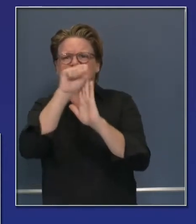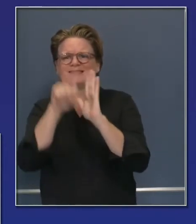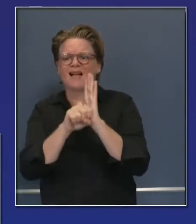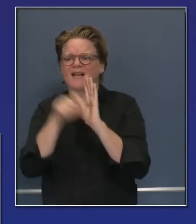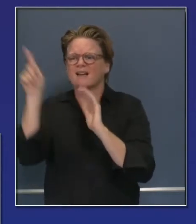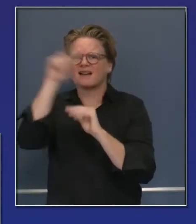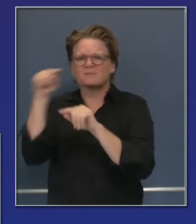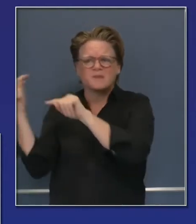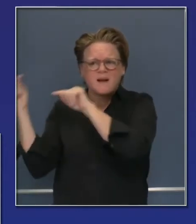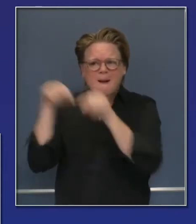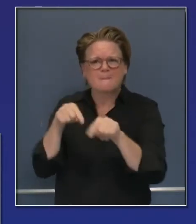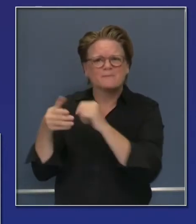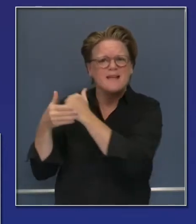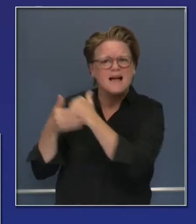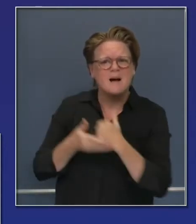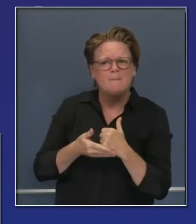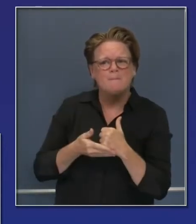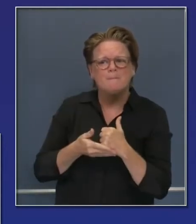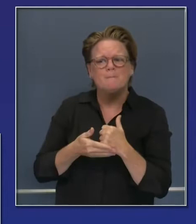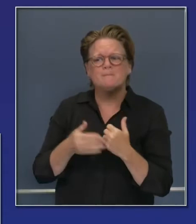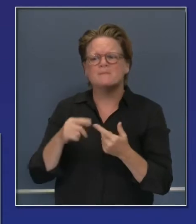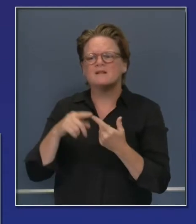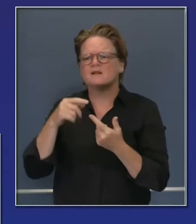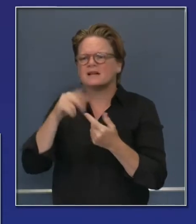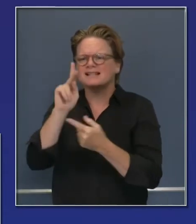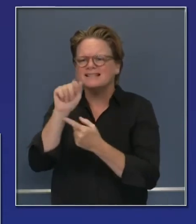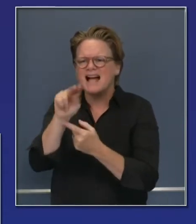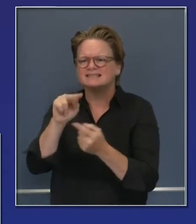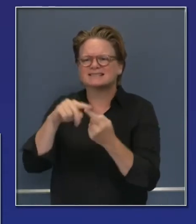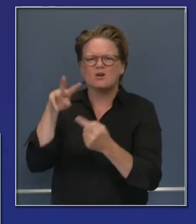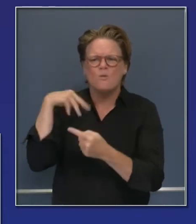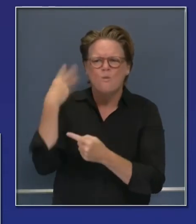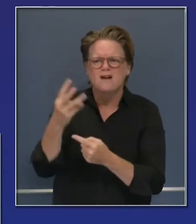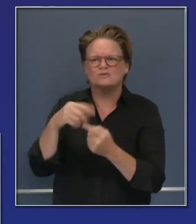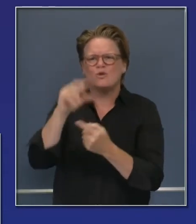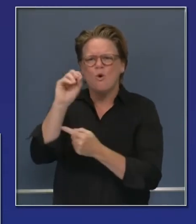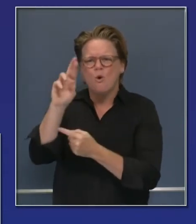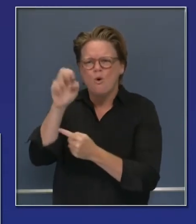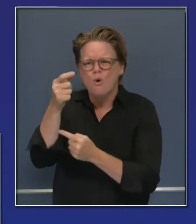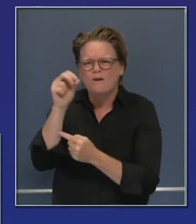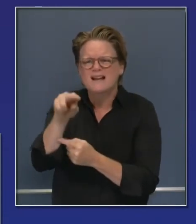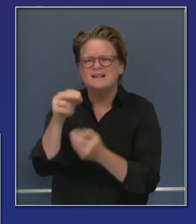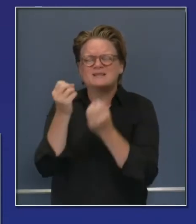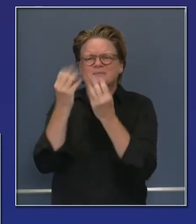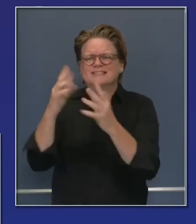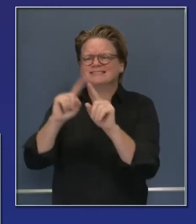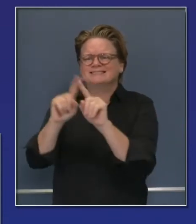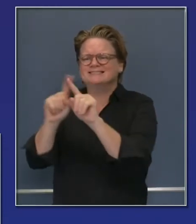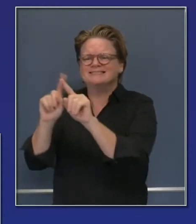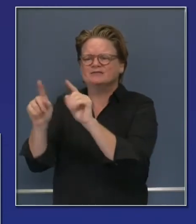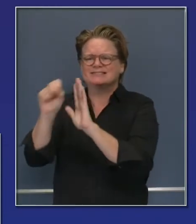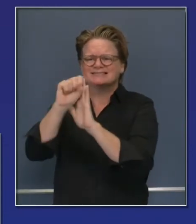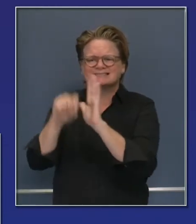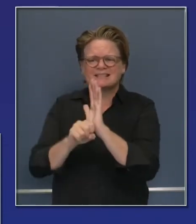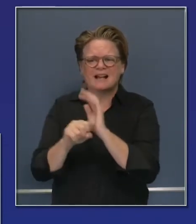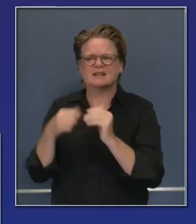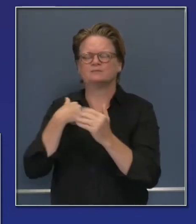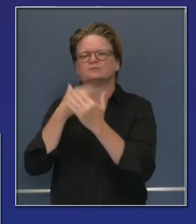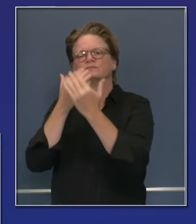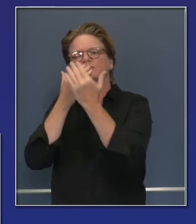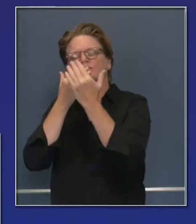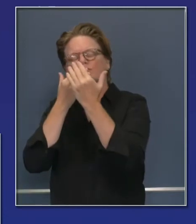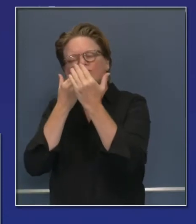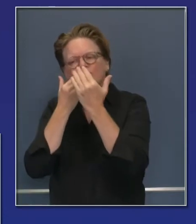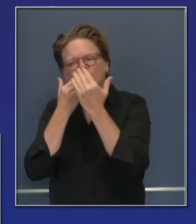we're getting from Washington State, Oregon, among many other states. And we're grateful again to leadership in those states for assembling those